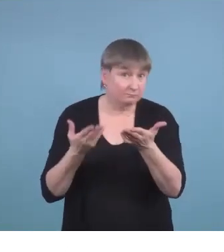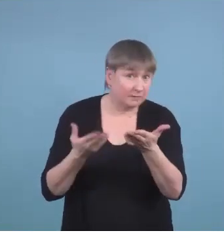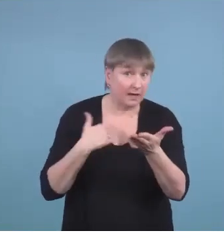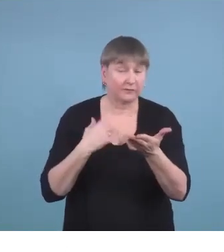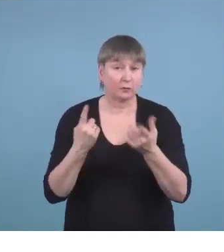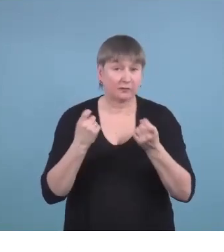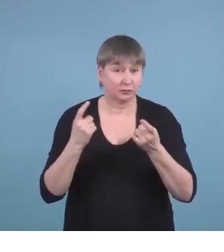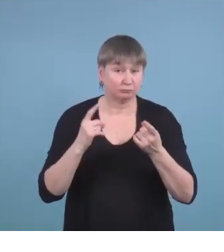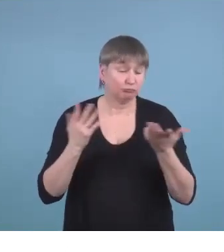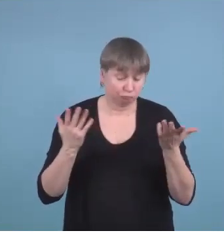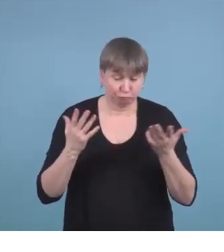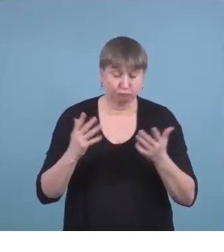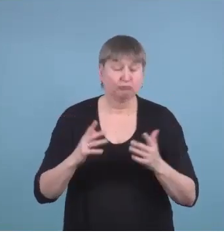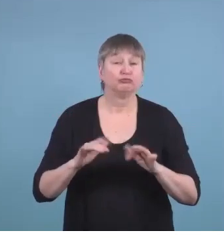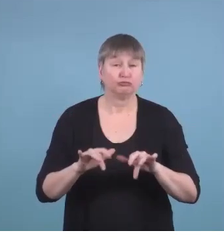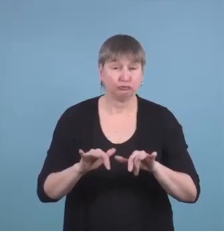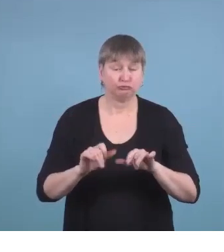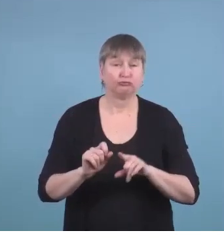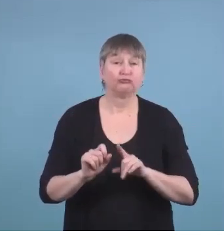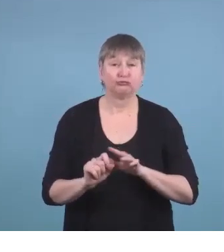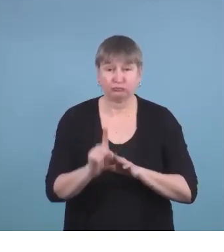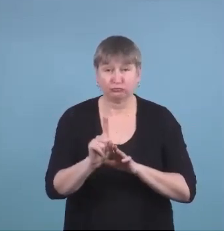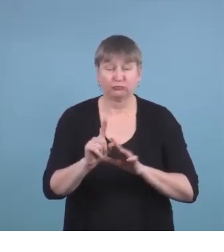fire them up and I will answer whatever.